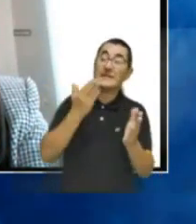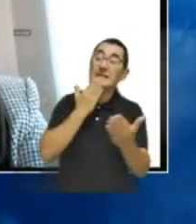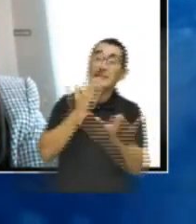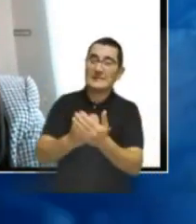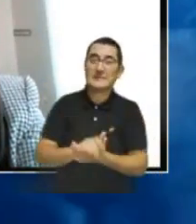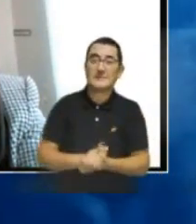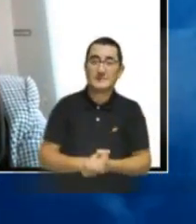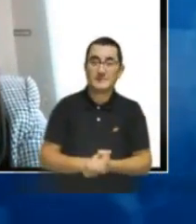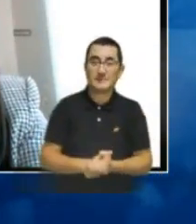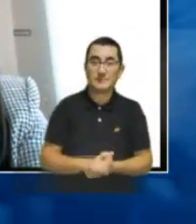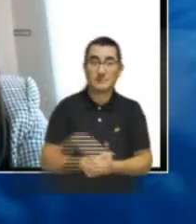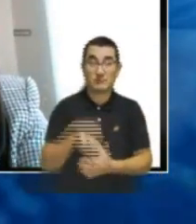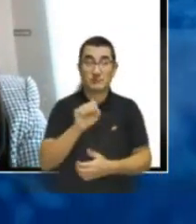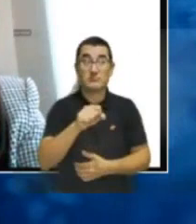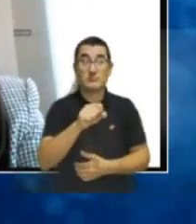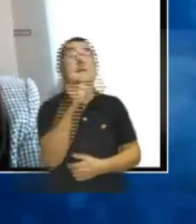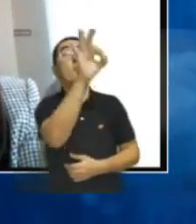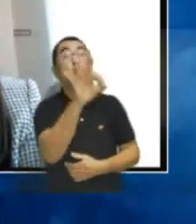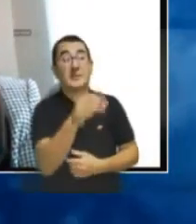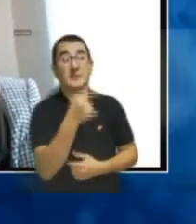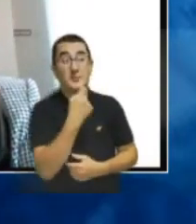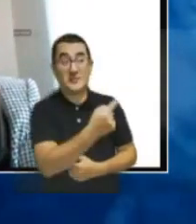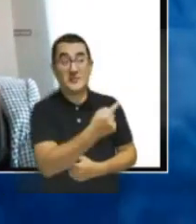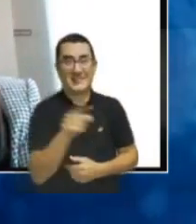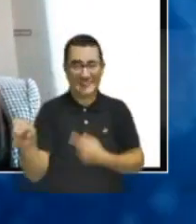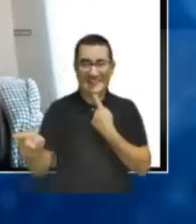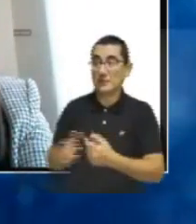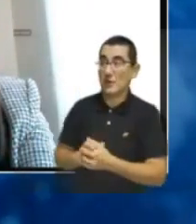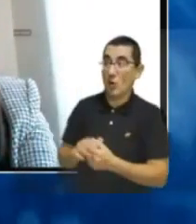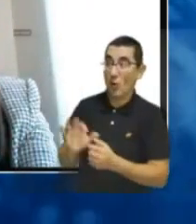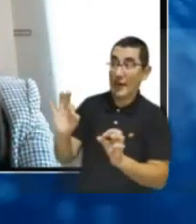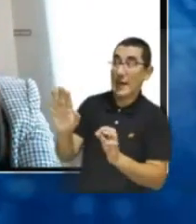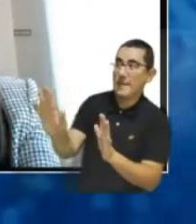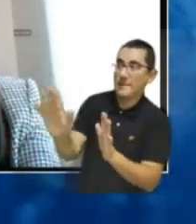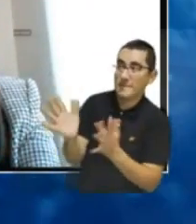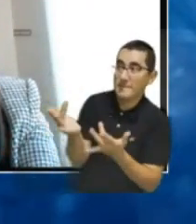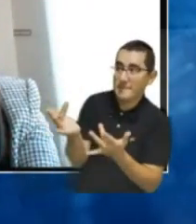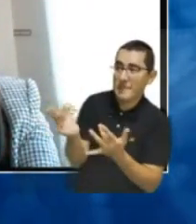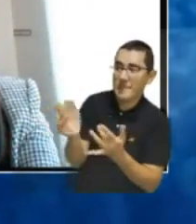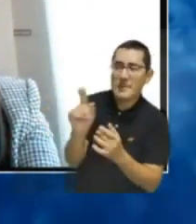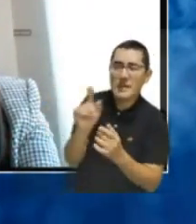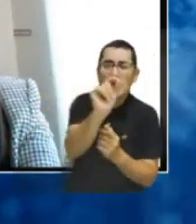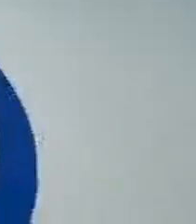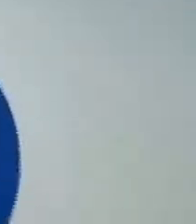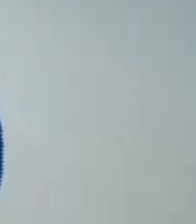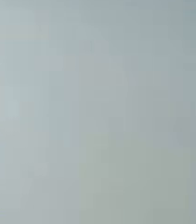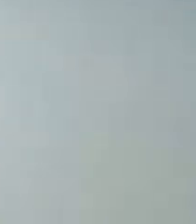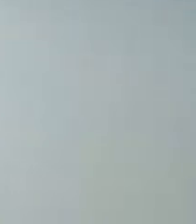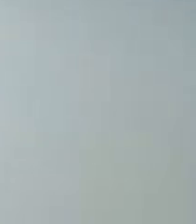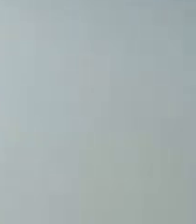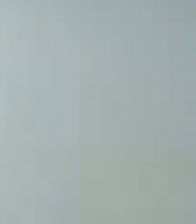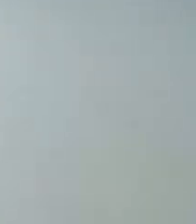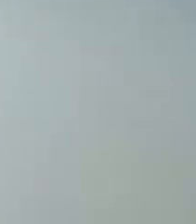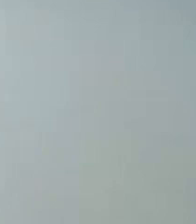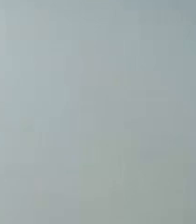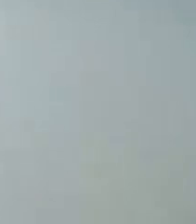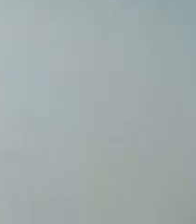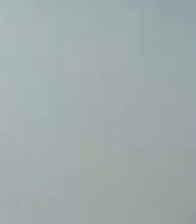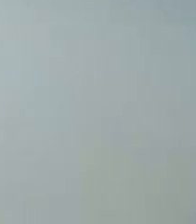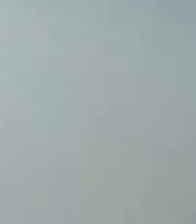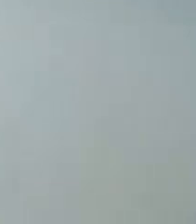Yes, of course. 100%. Yes. Just one second. One, one, one, one last thing that I forgot to say.